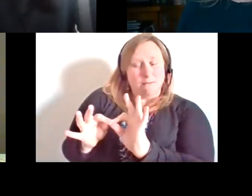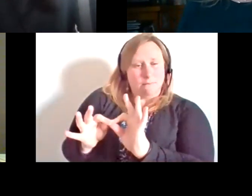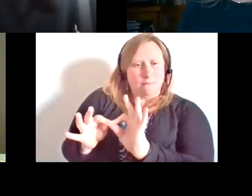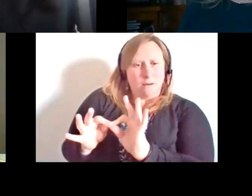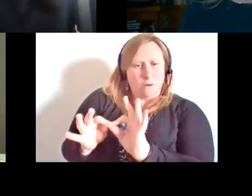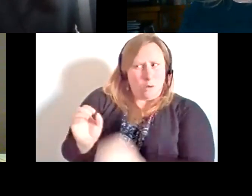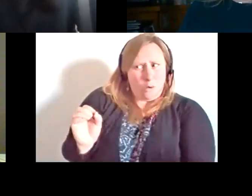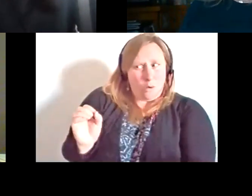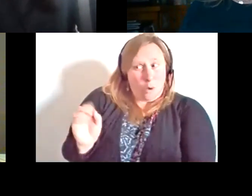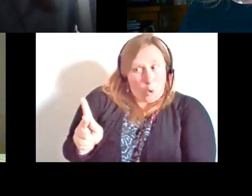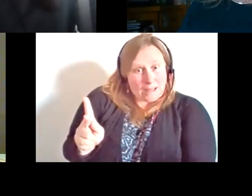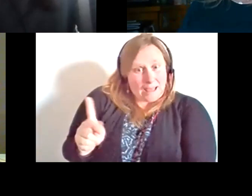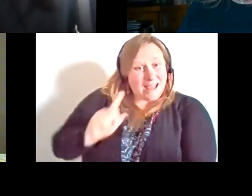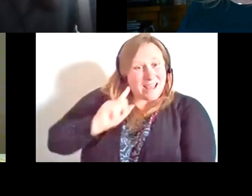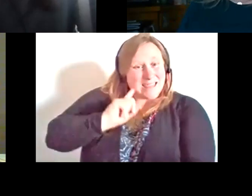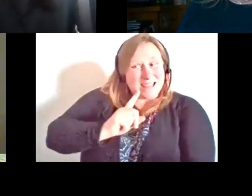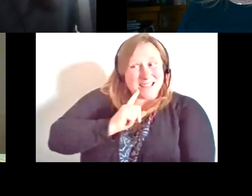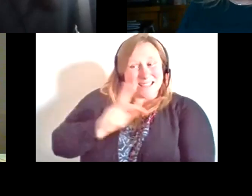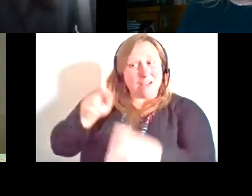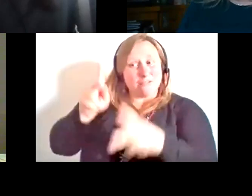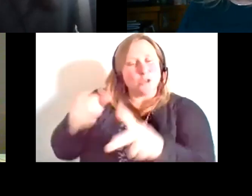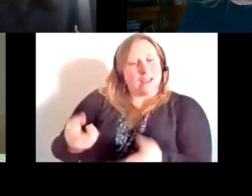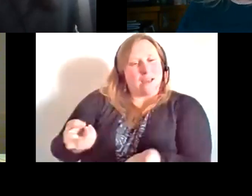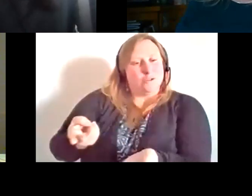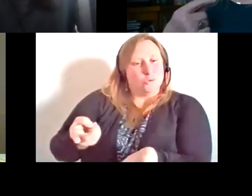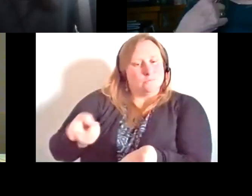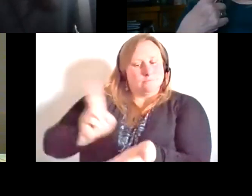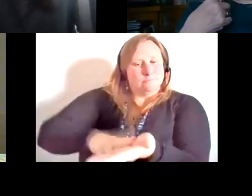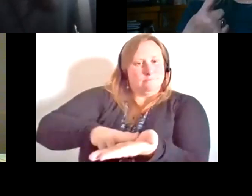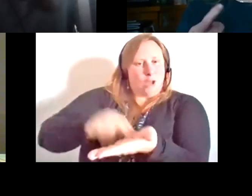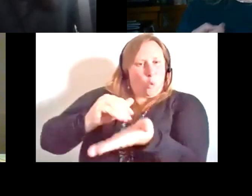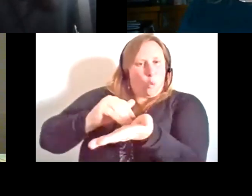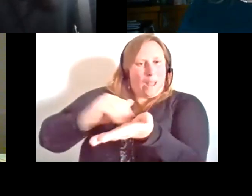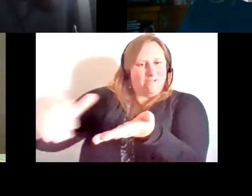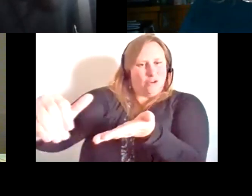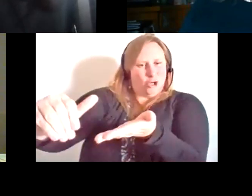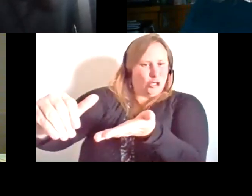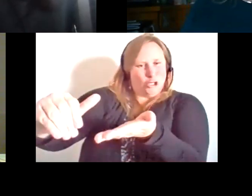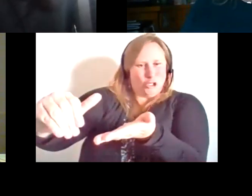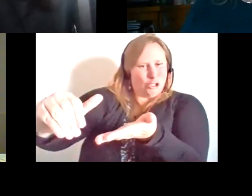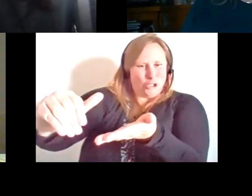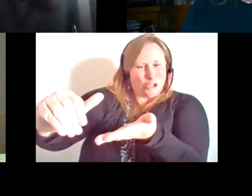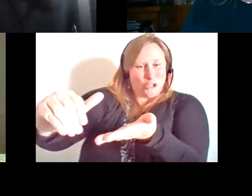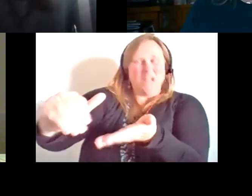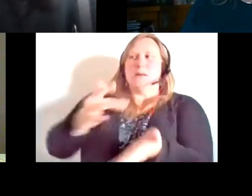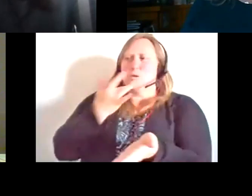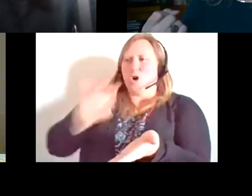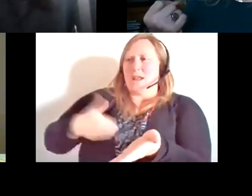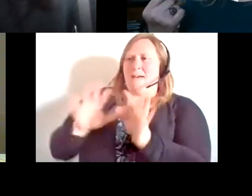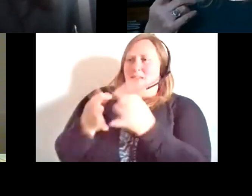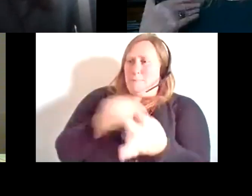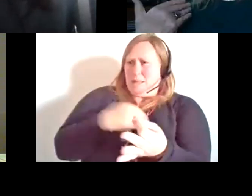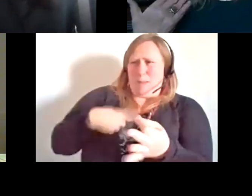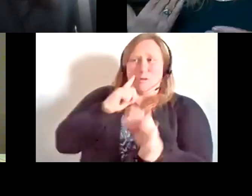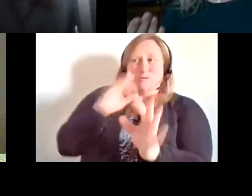person was required to sign a waiver saying that they prefer to have the family member interpret and